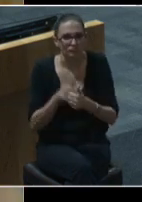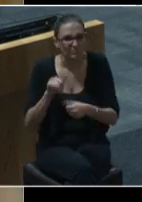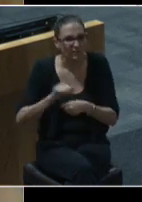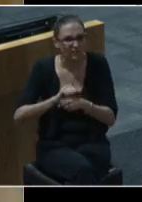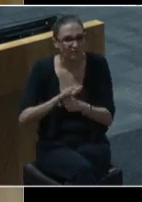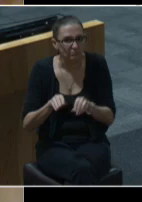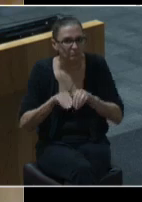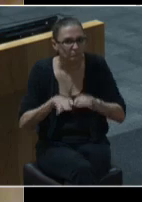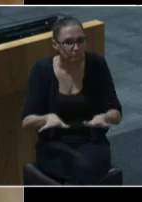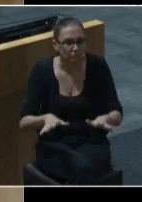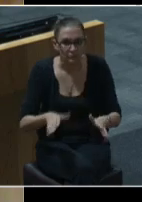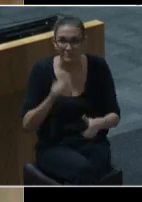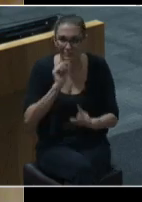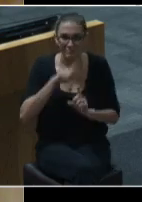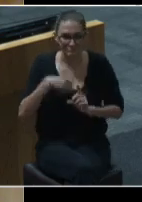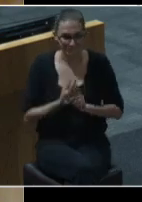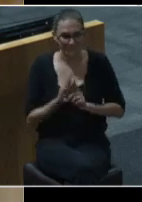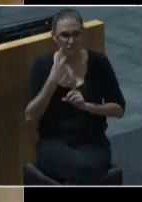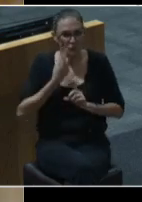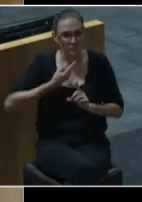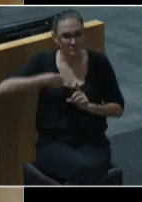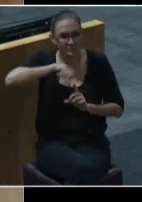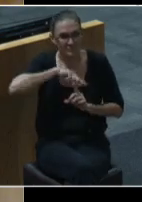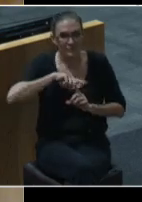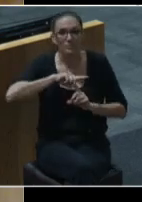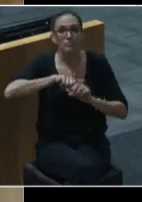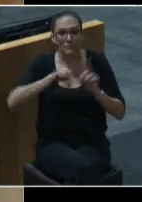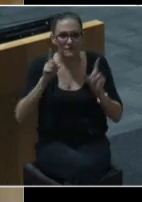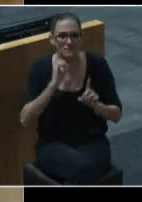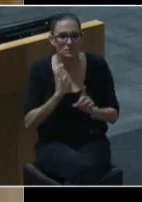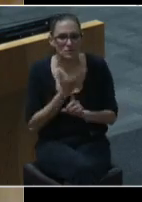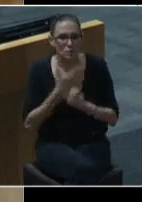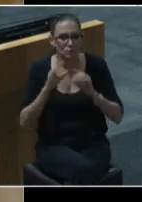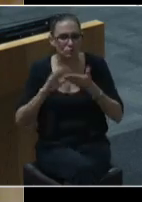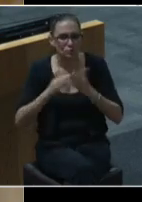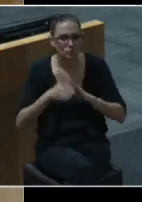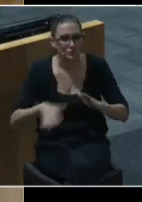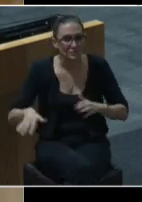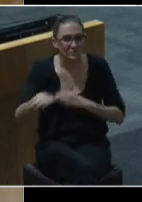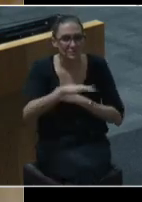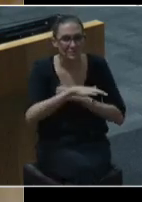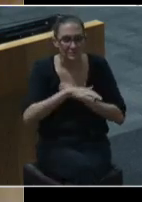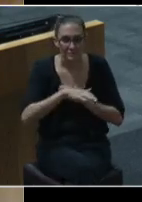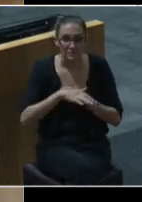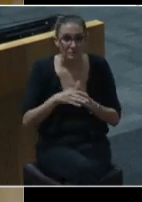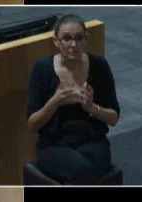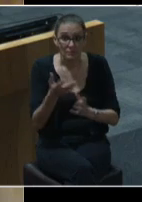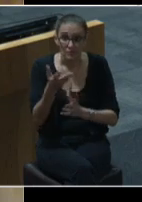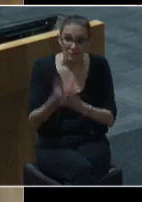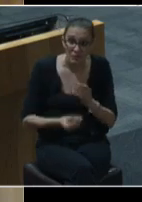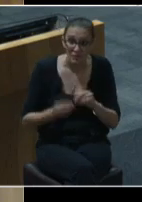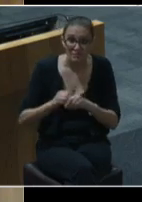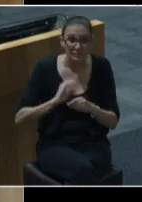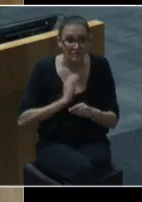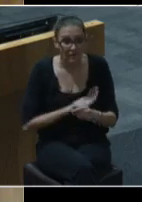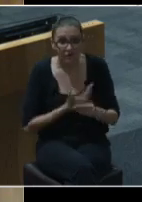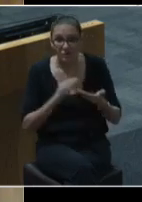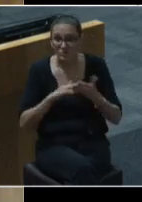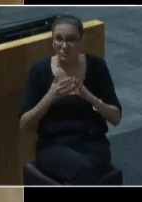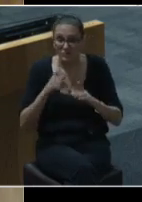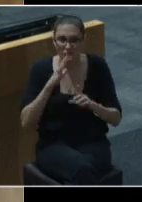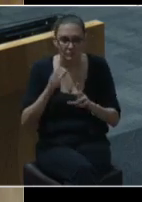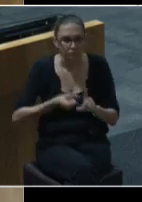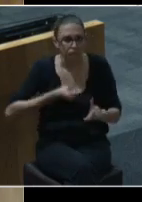presented, not just for our organization, but also for our community. The loss felt in our community, the strain it has placed on everyone's